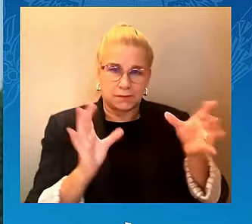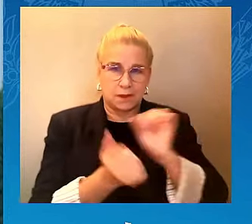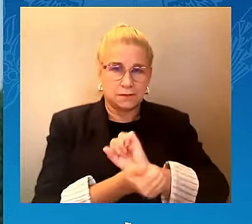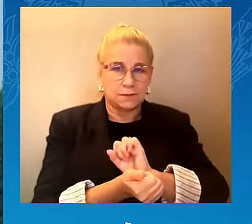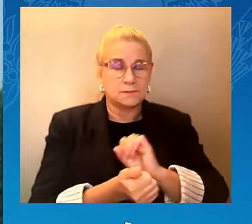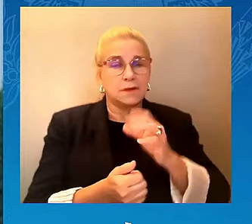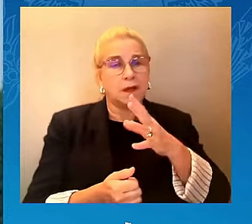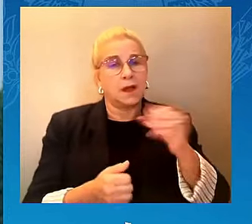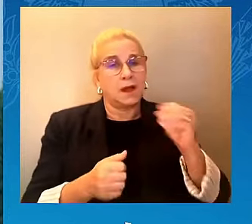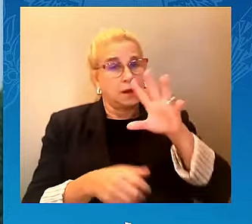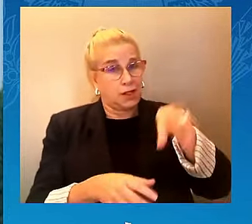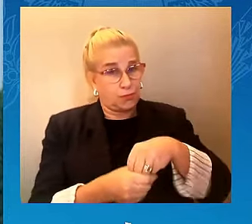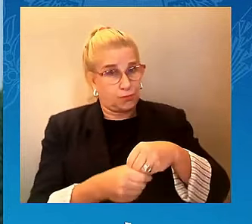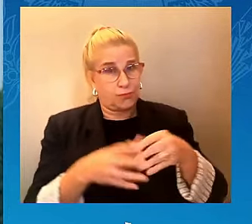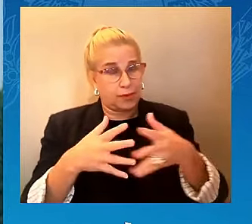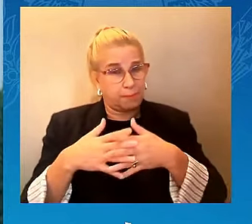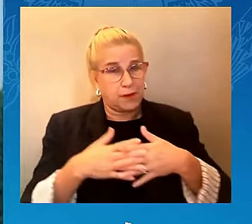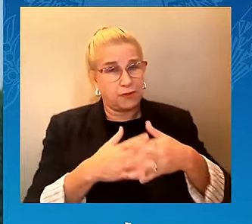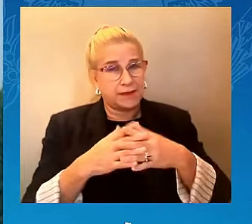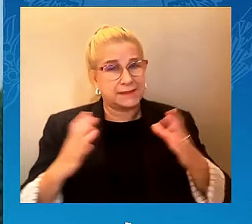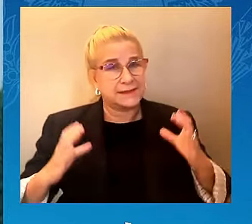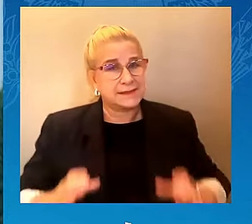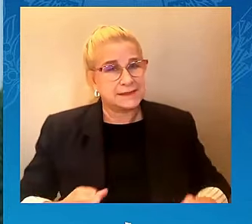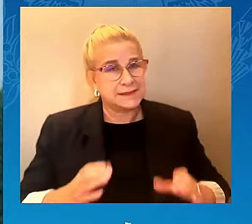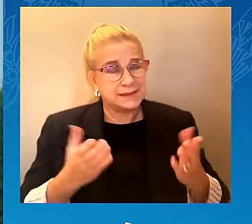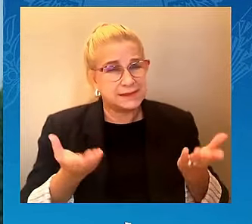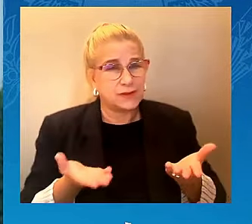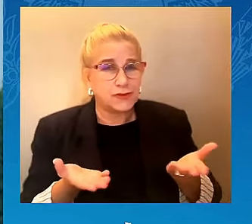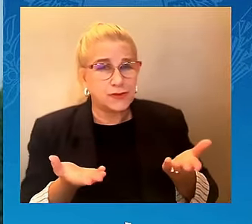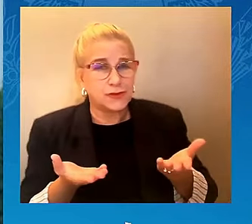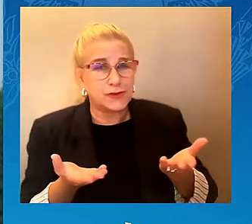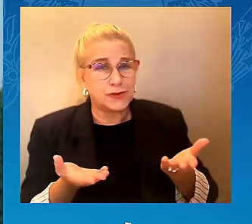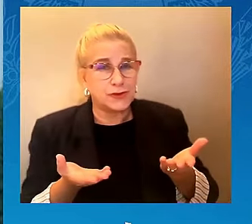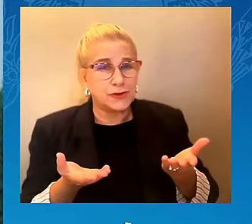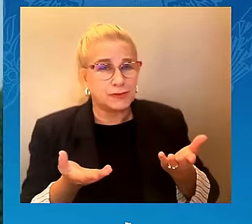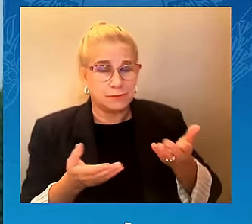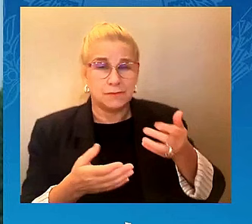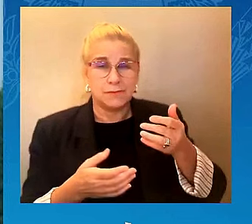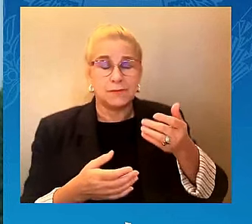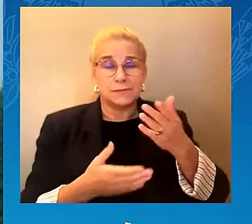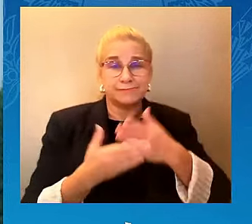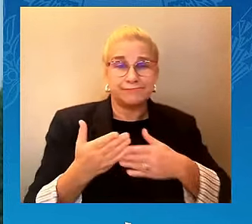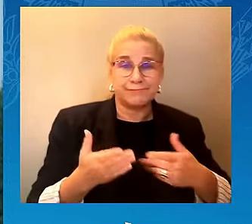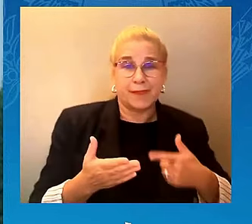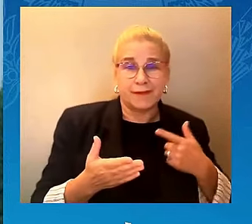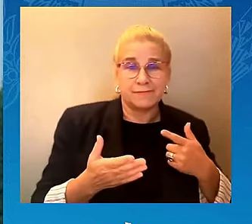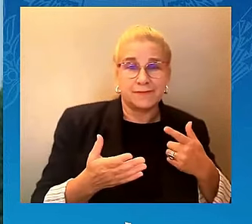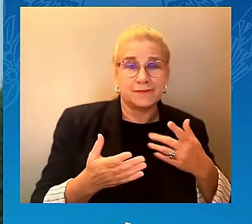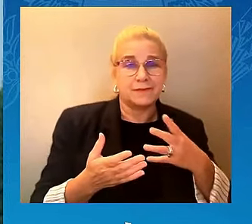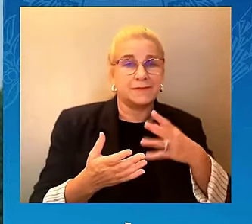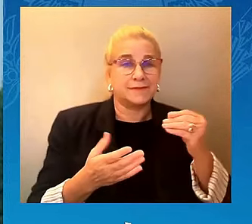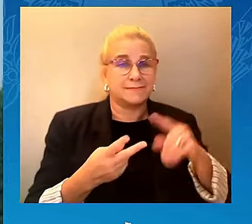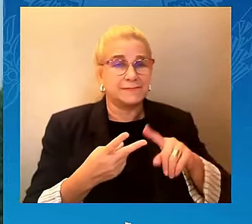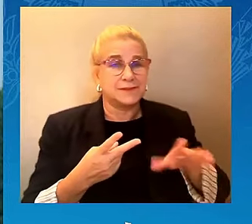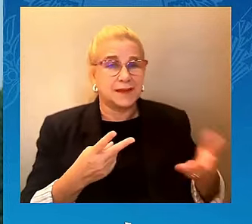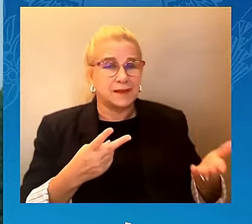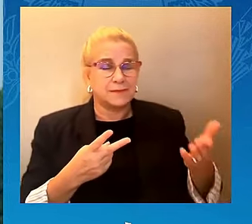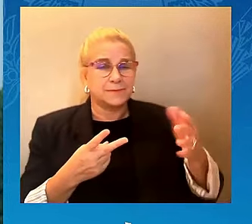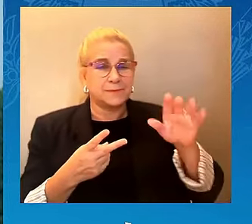Idan, Sagi, Keith, Judy, God, and Ite.